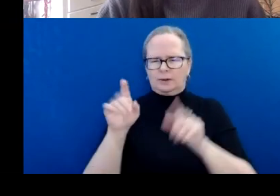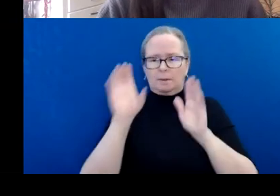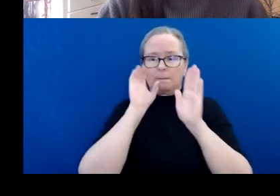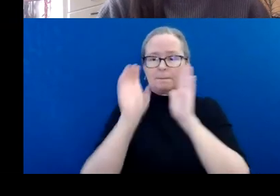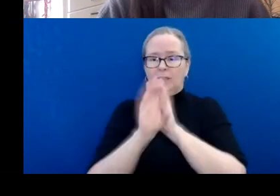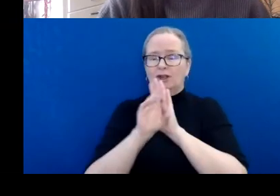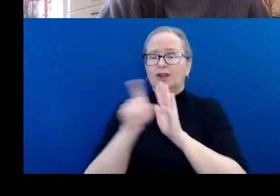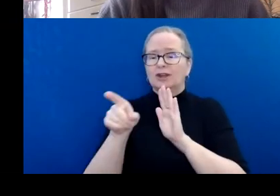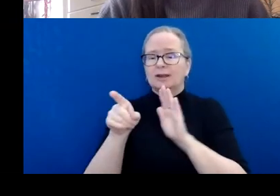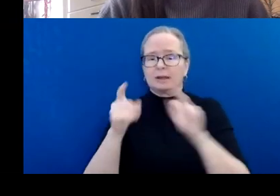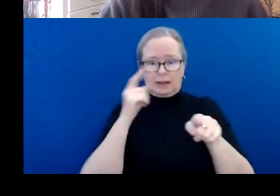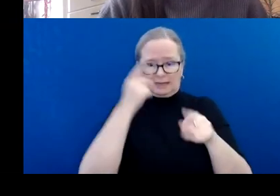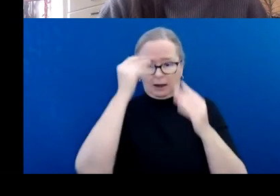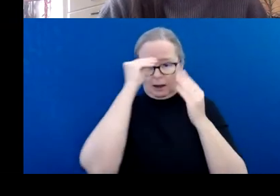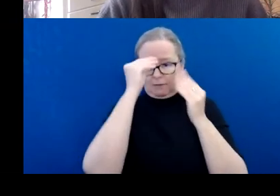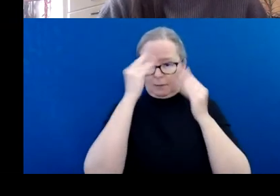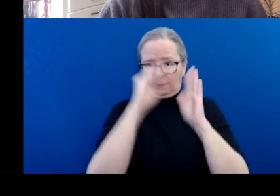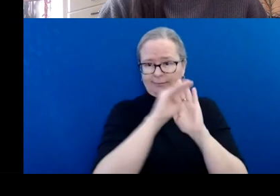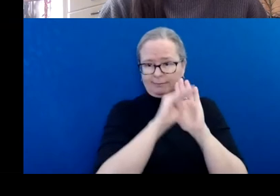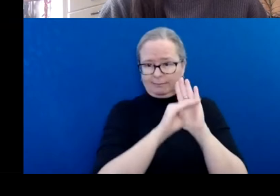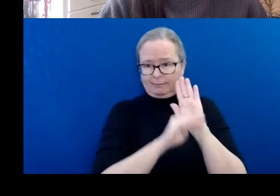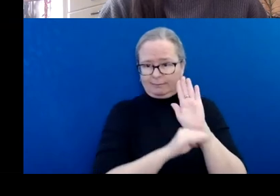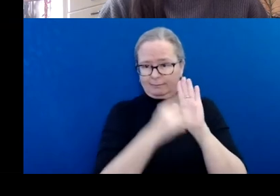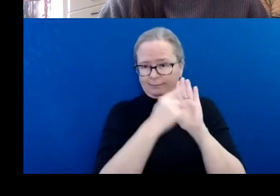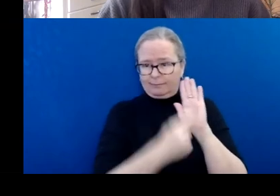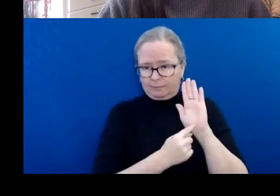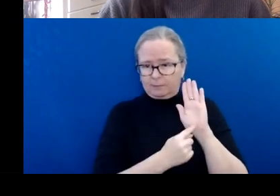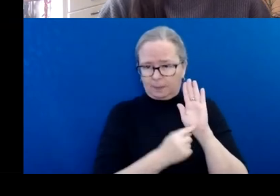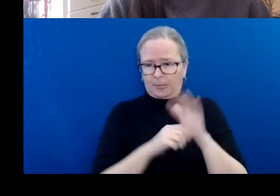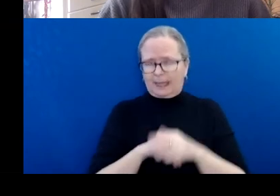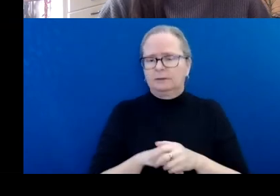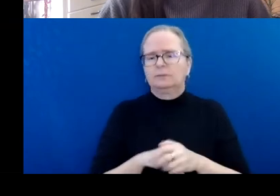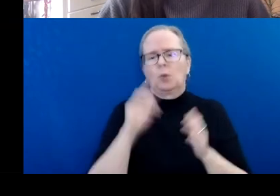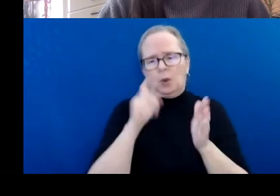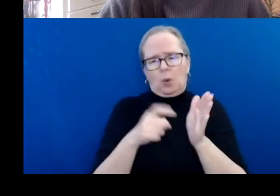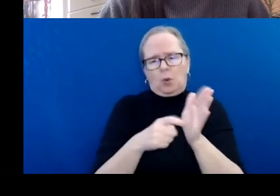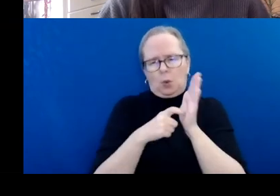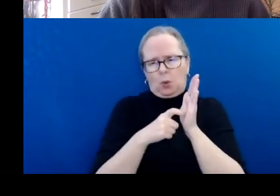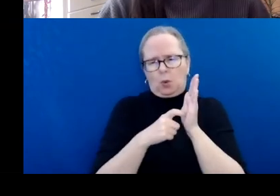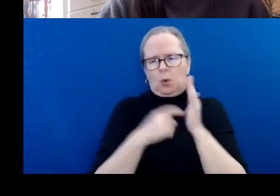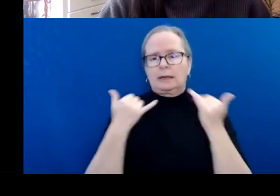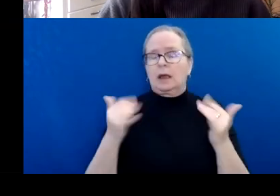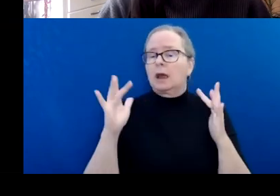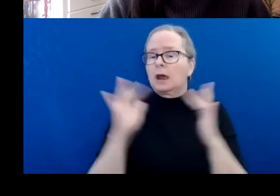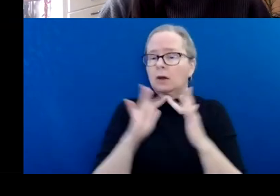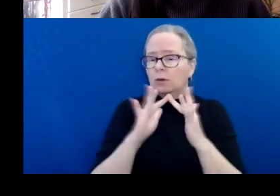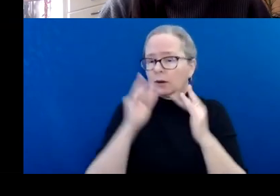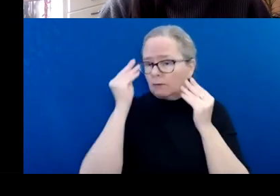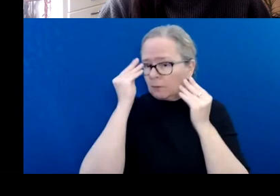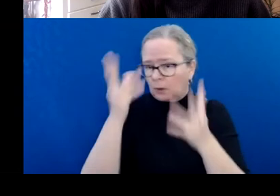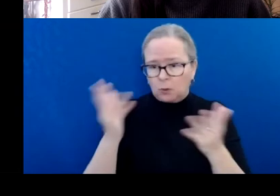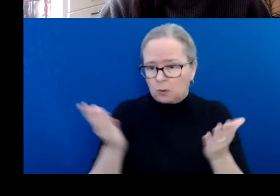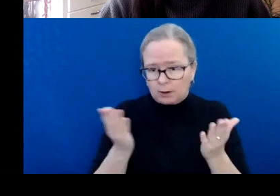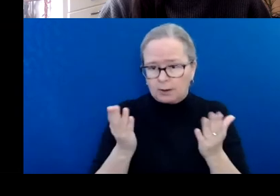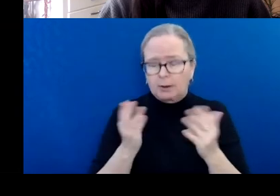Profiles will still ask for your current contact information, but they will also now include items like your artistic